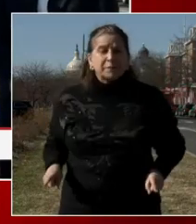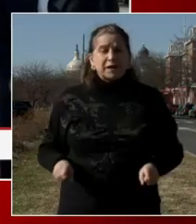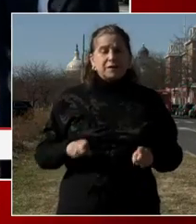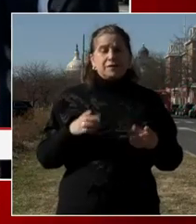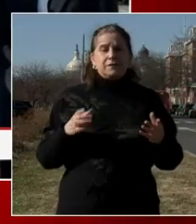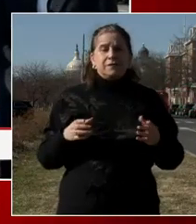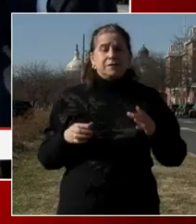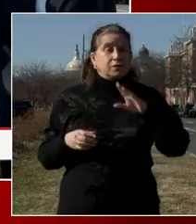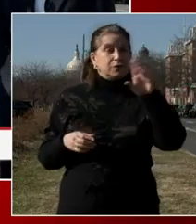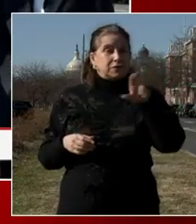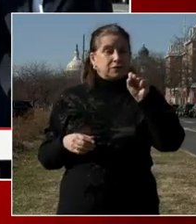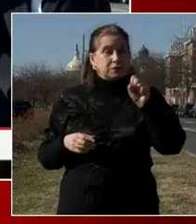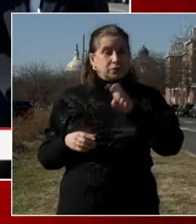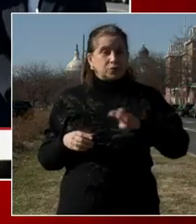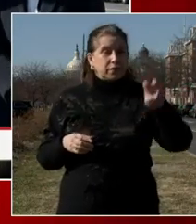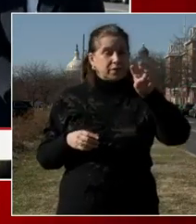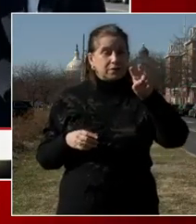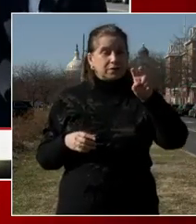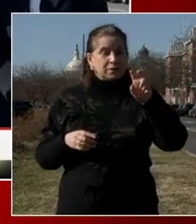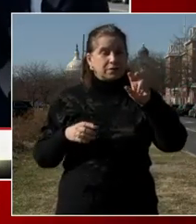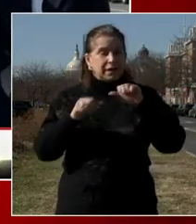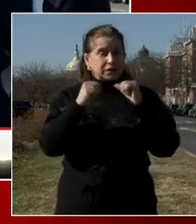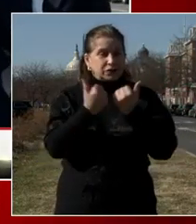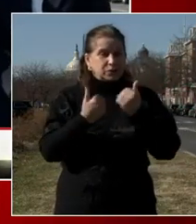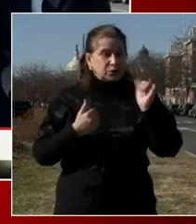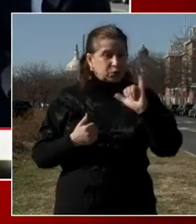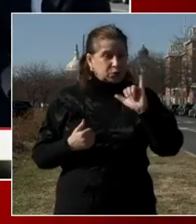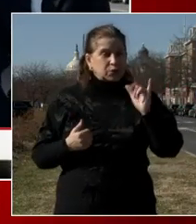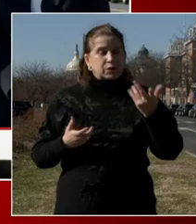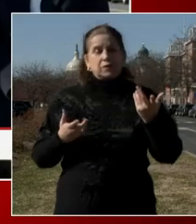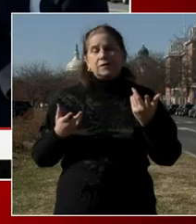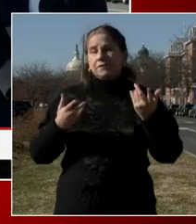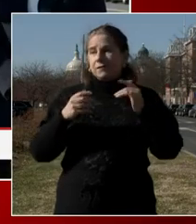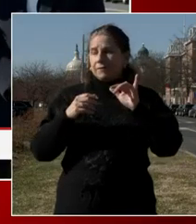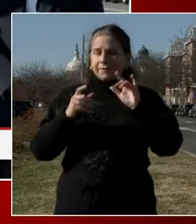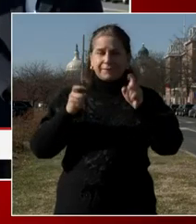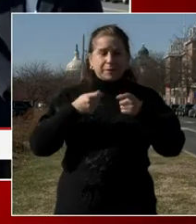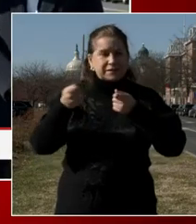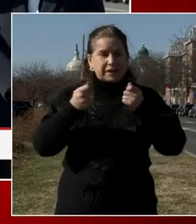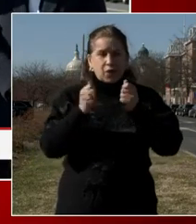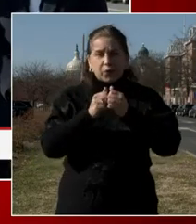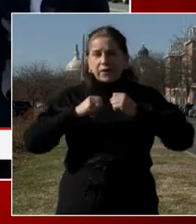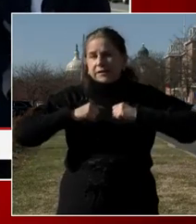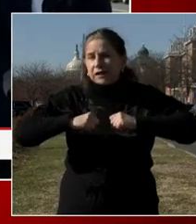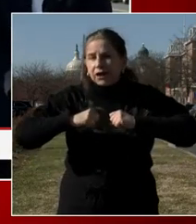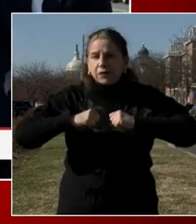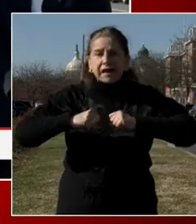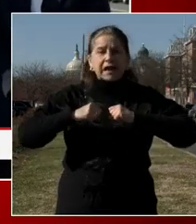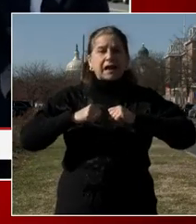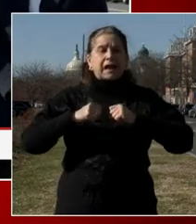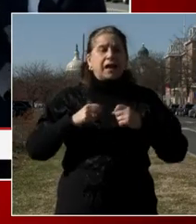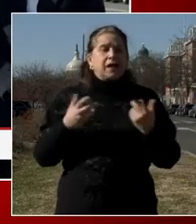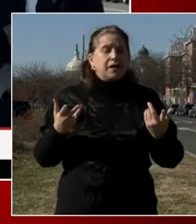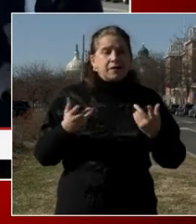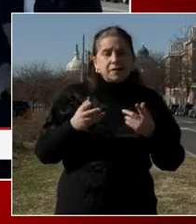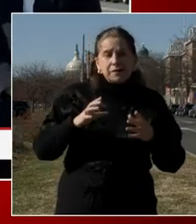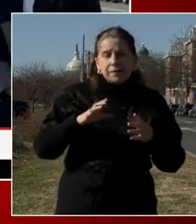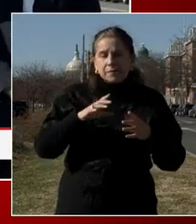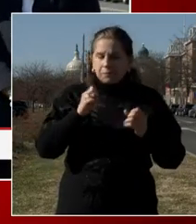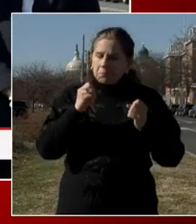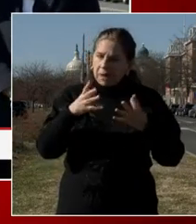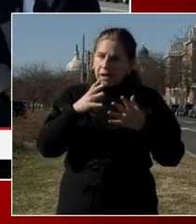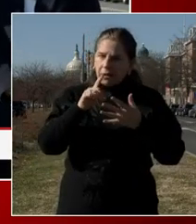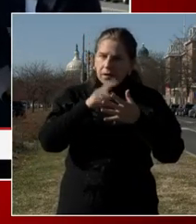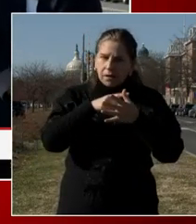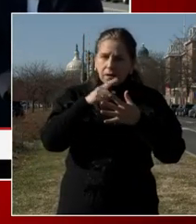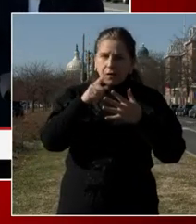And in that capacity, we focus on safety, security, and other measures tied to travel to the U.S. on a regular basis. So these are